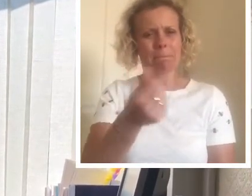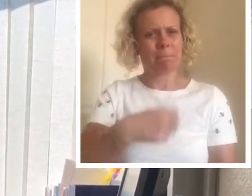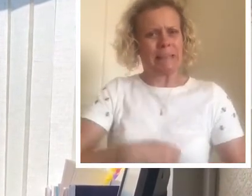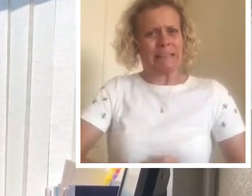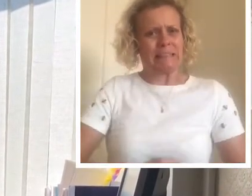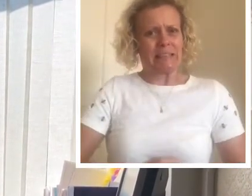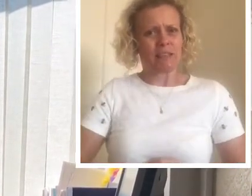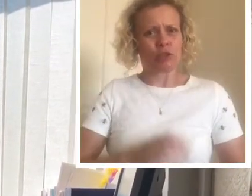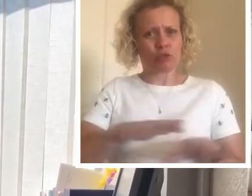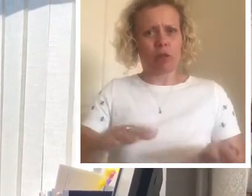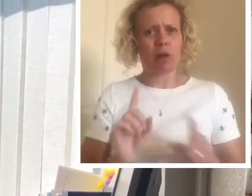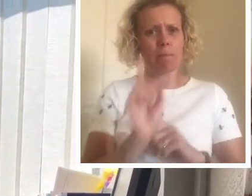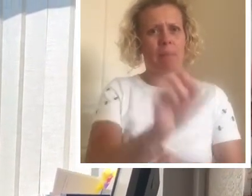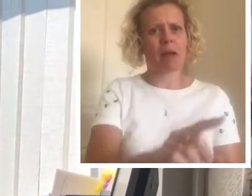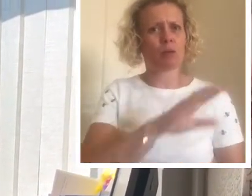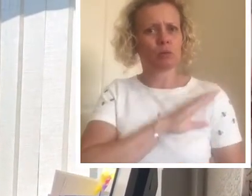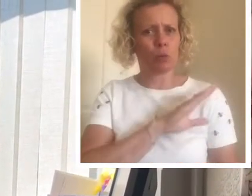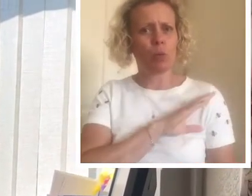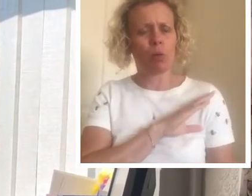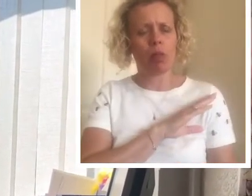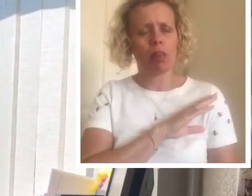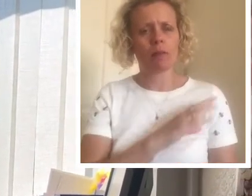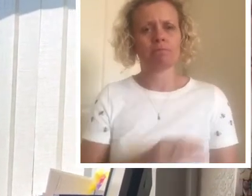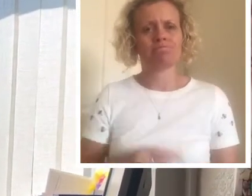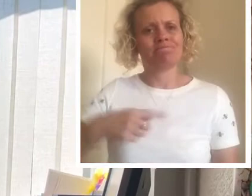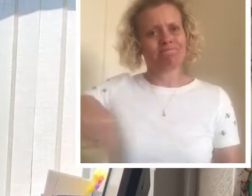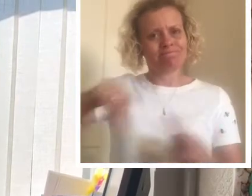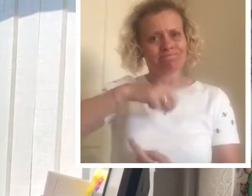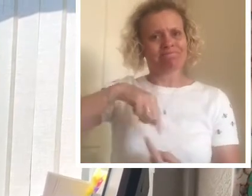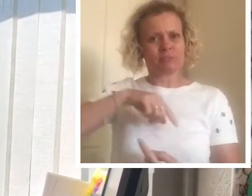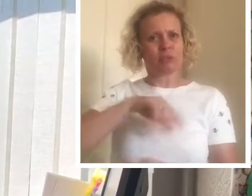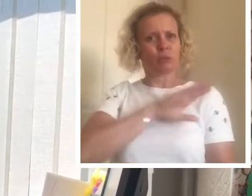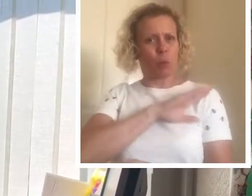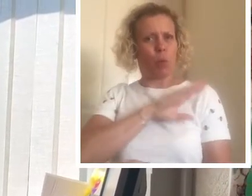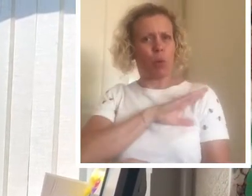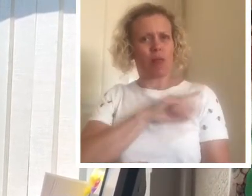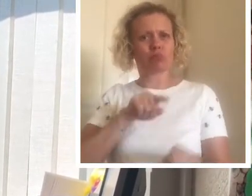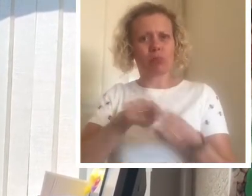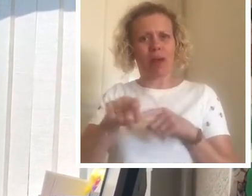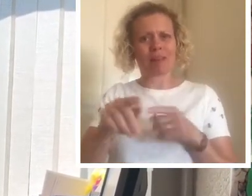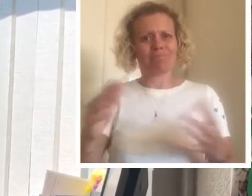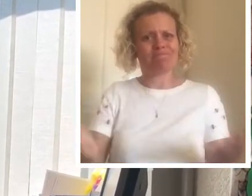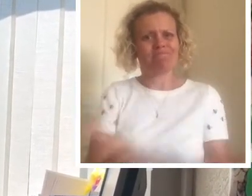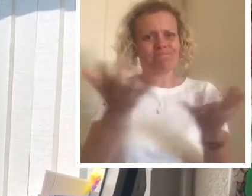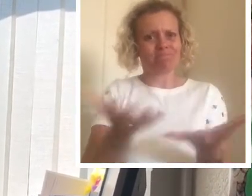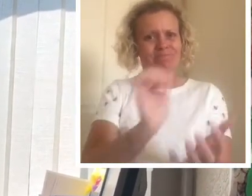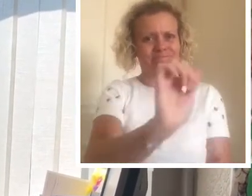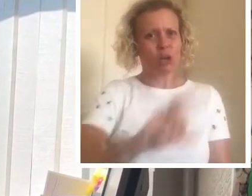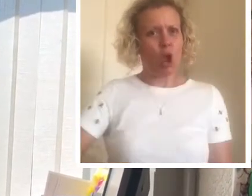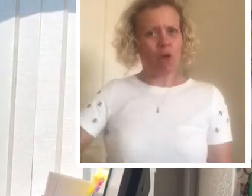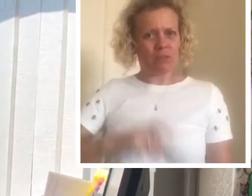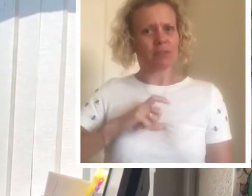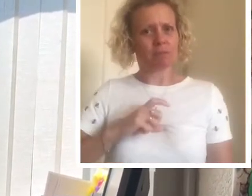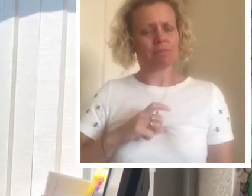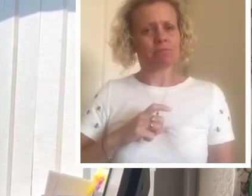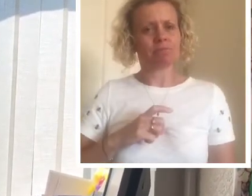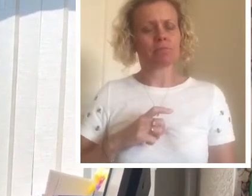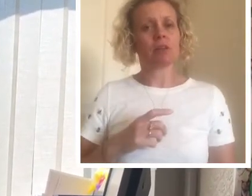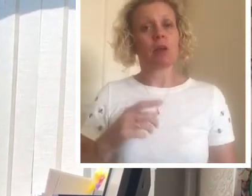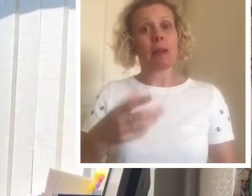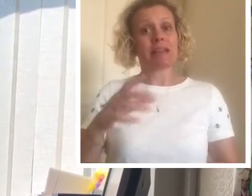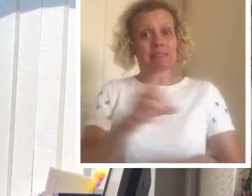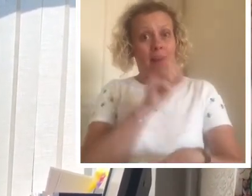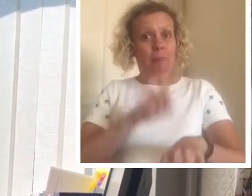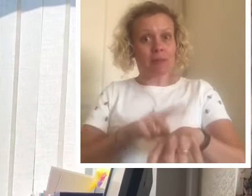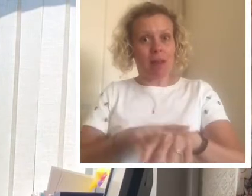returning to school. As a school we are working to build your confidence and therefore have taken a measured and phased